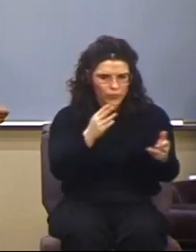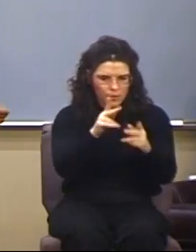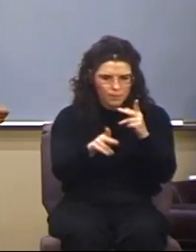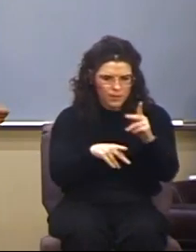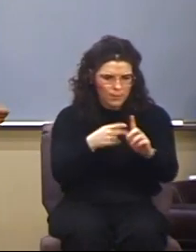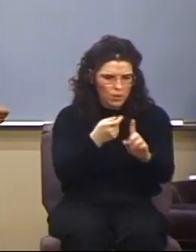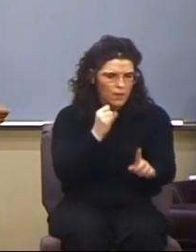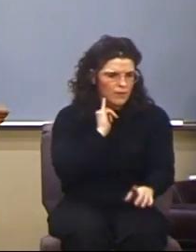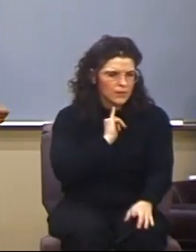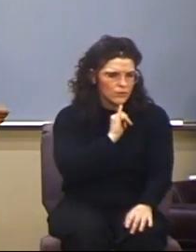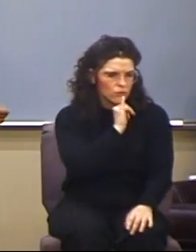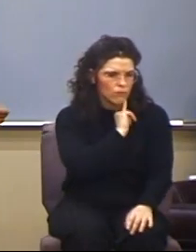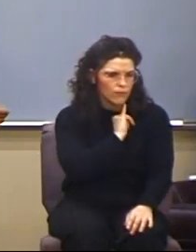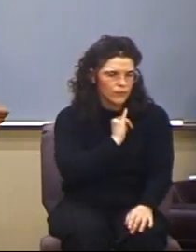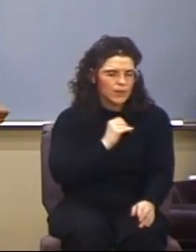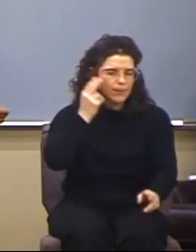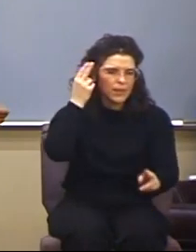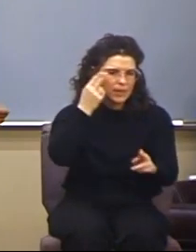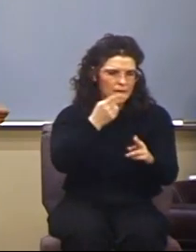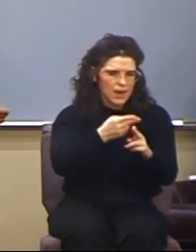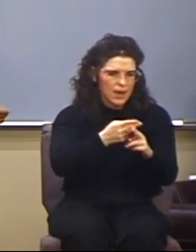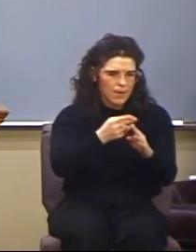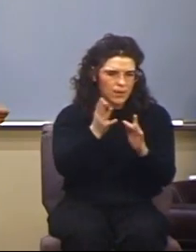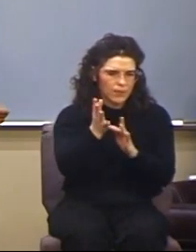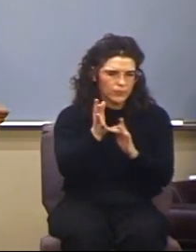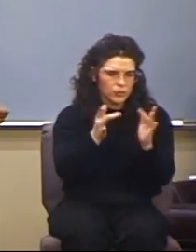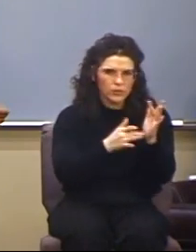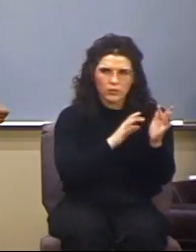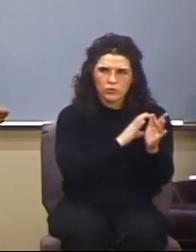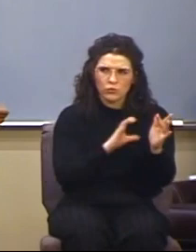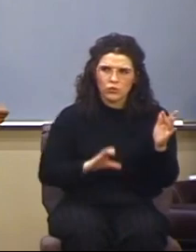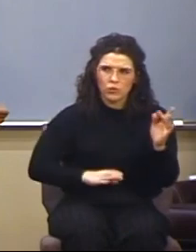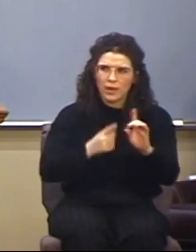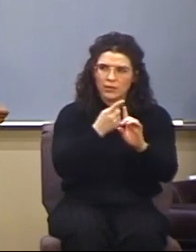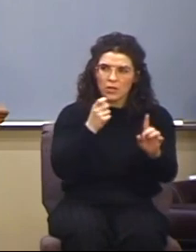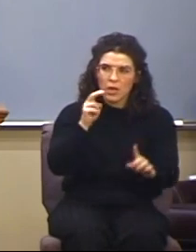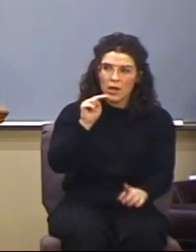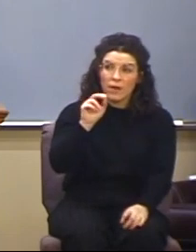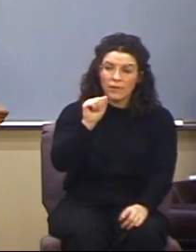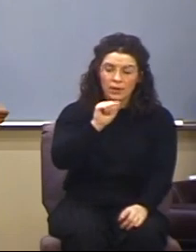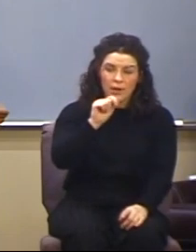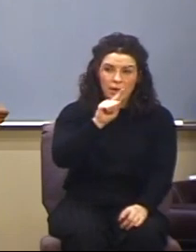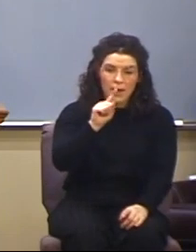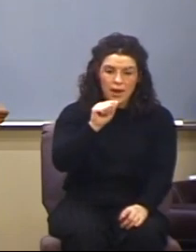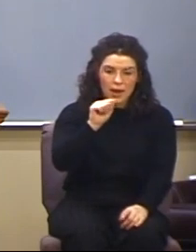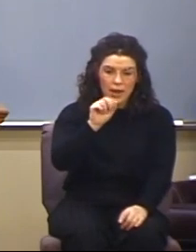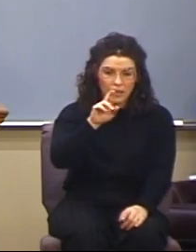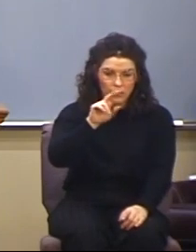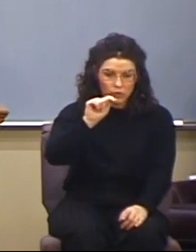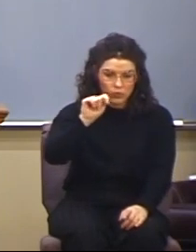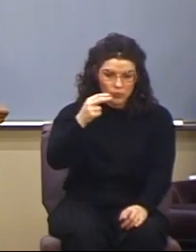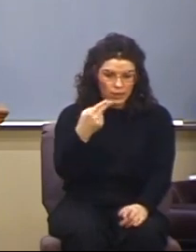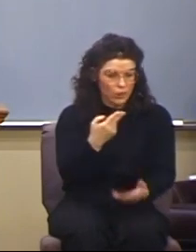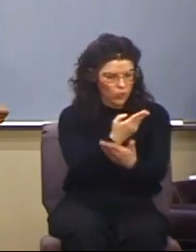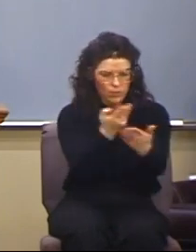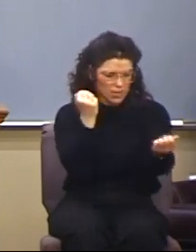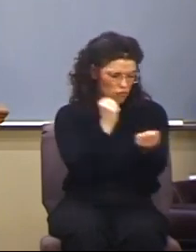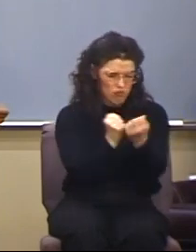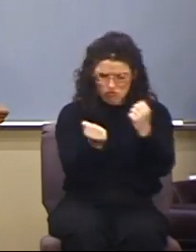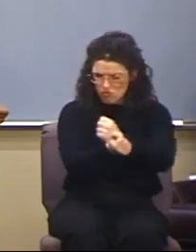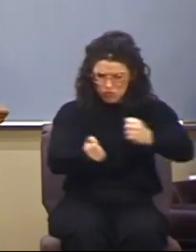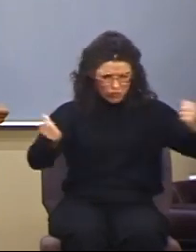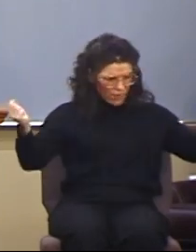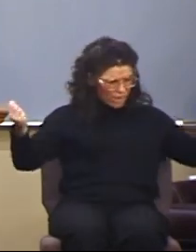of Jesus Christ of Nazareth, whom ye crucified, whom God raised from the